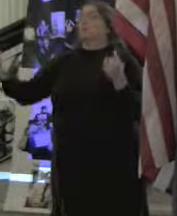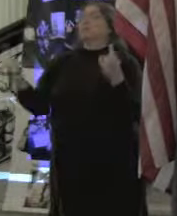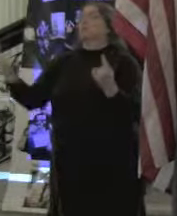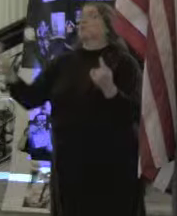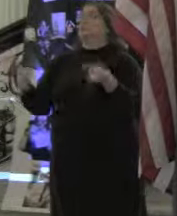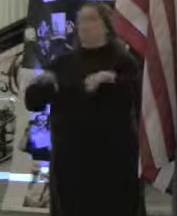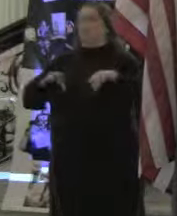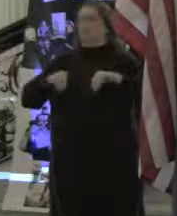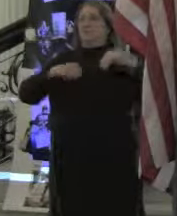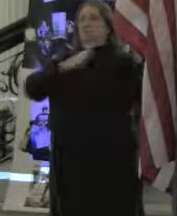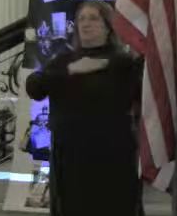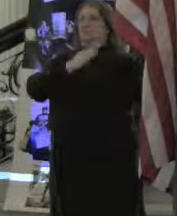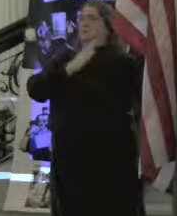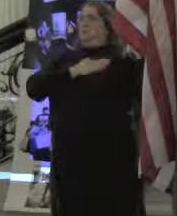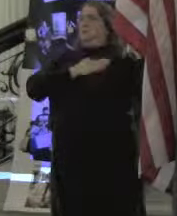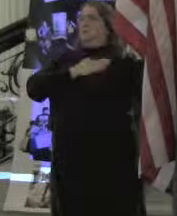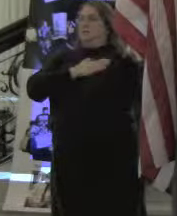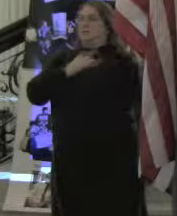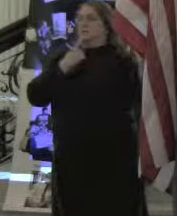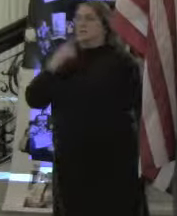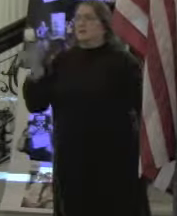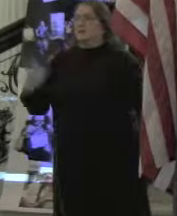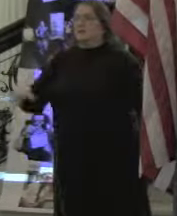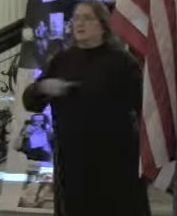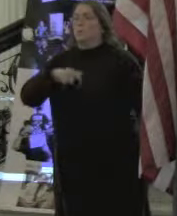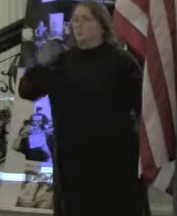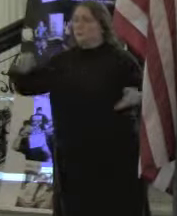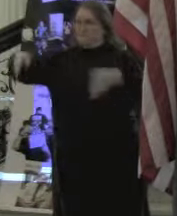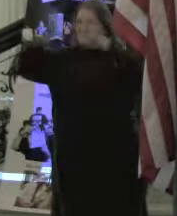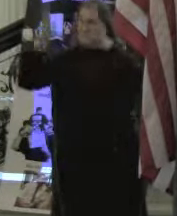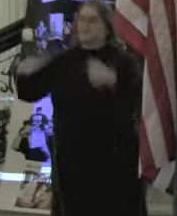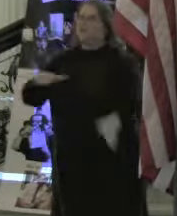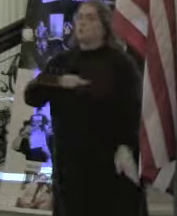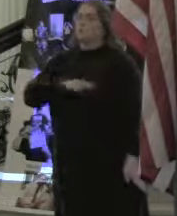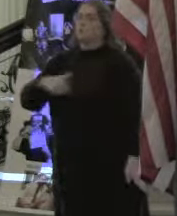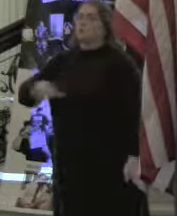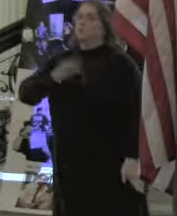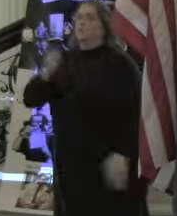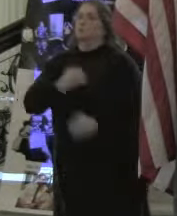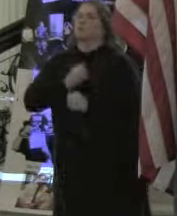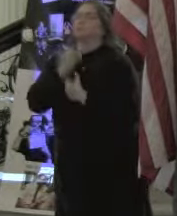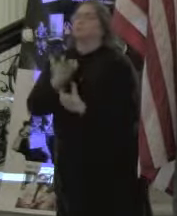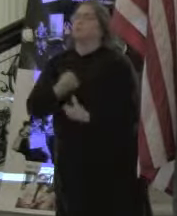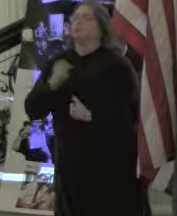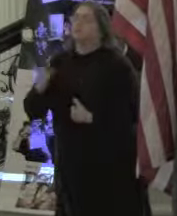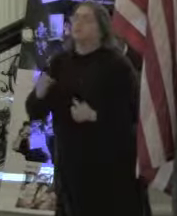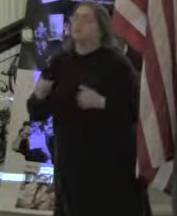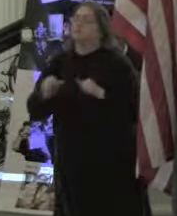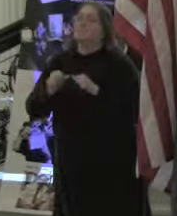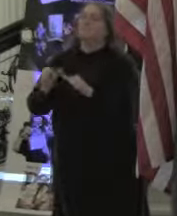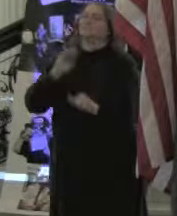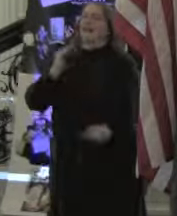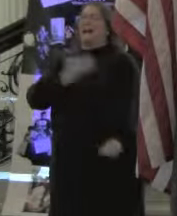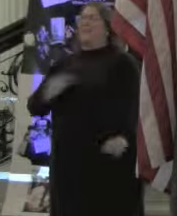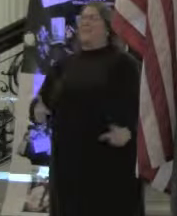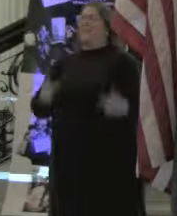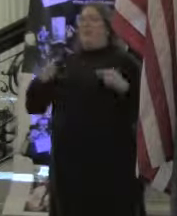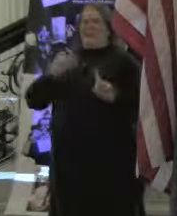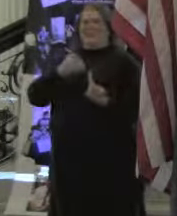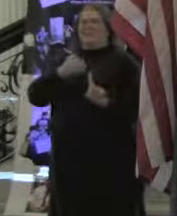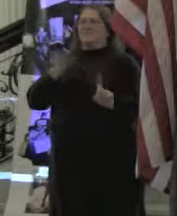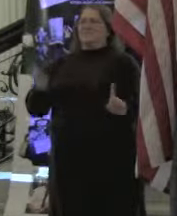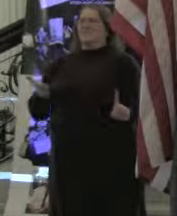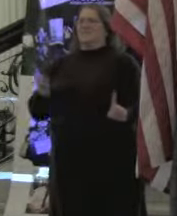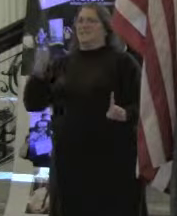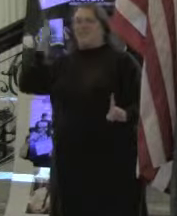They've come to the table and say, we need to be heard. We need to move this ahead. This is our lives. And